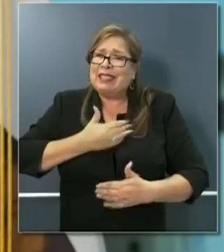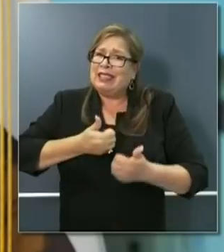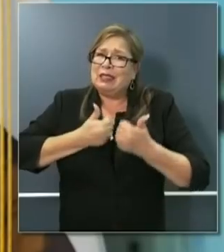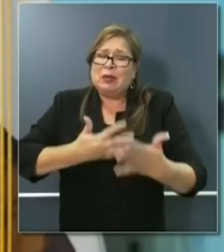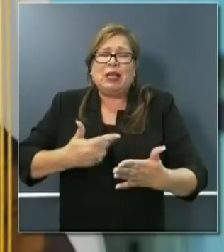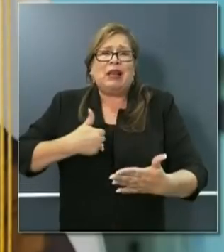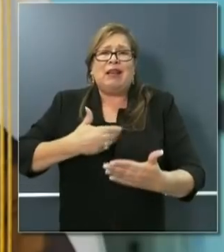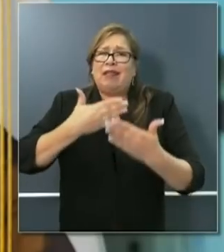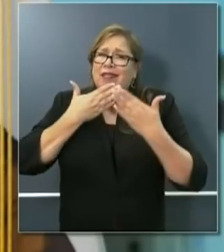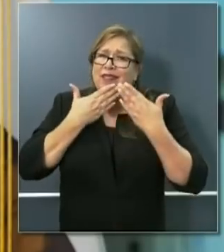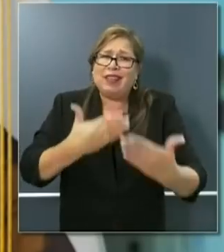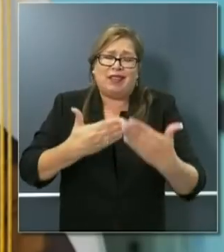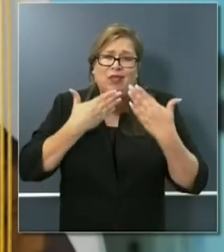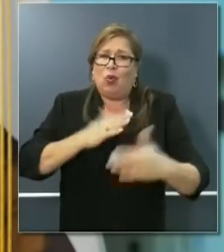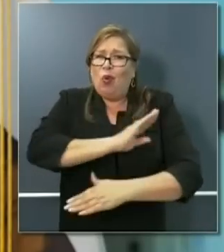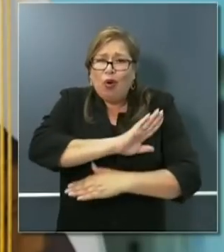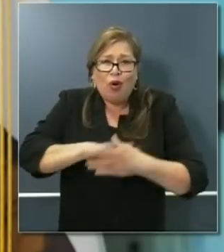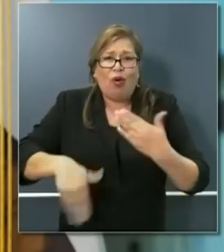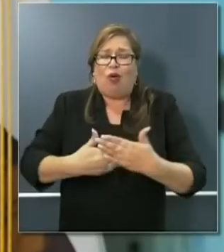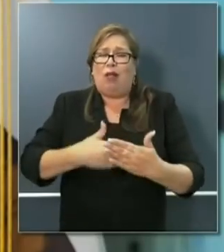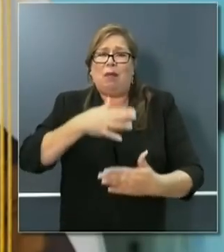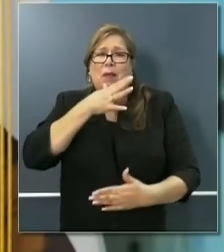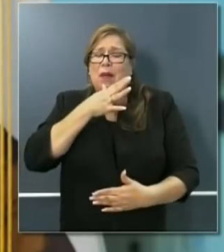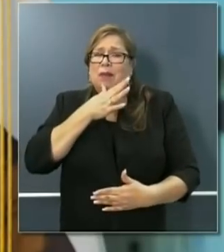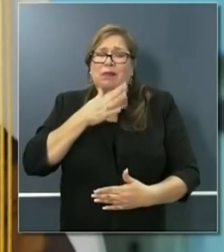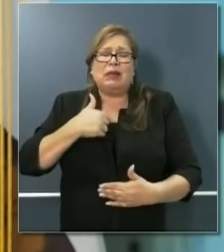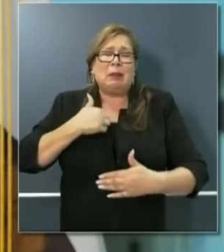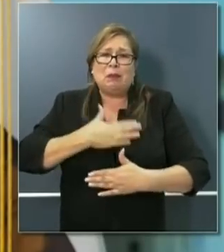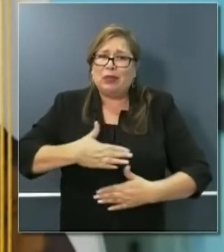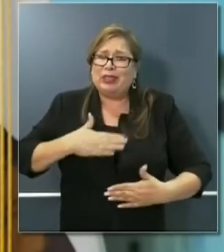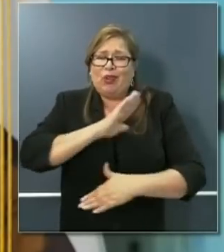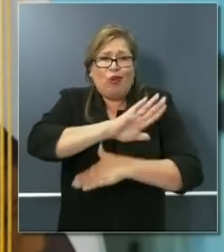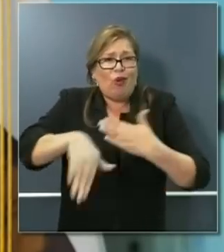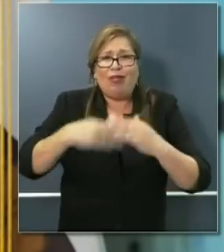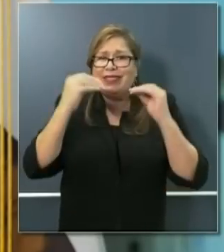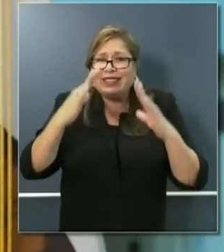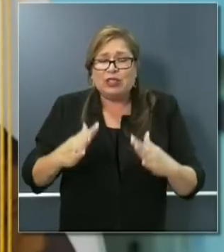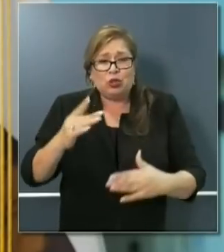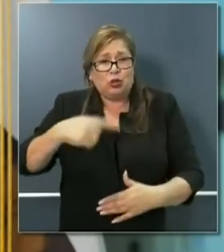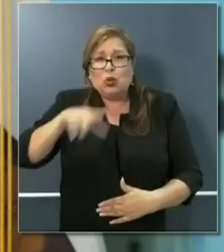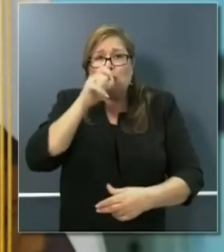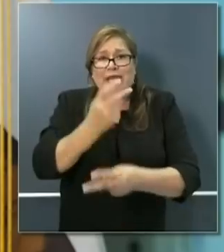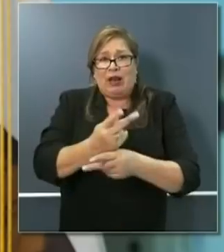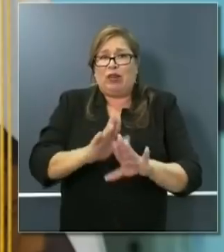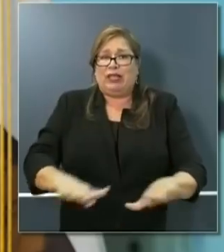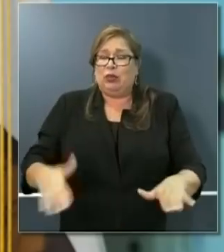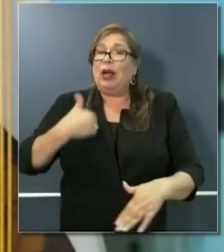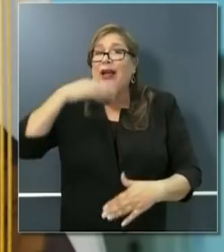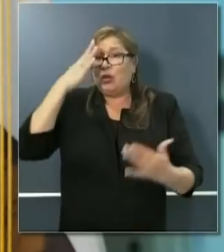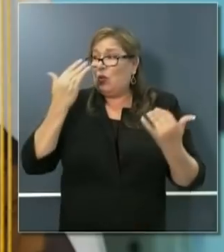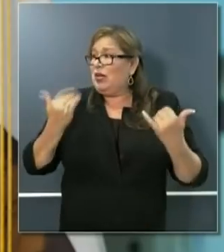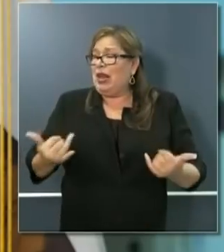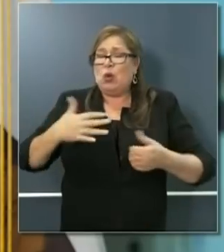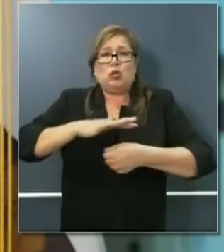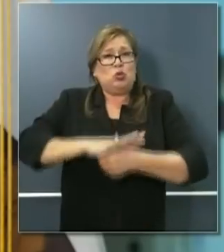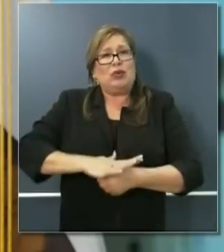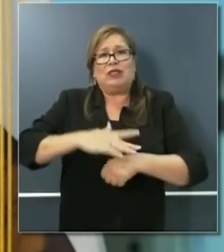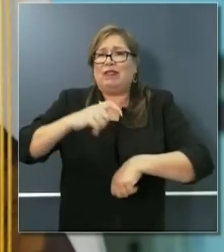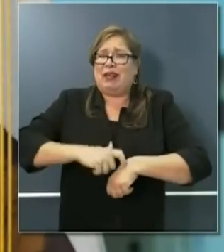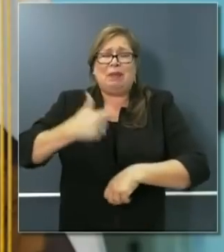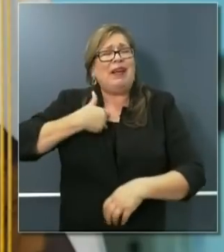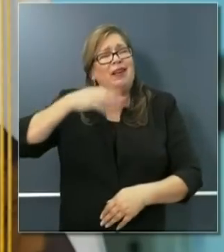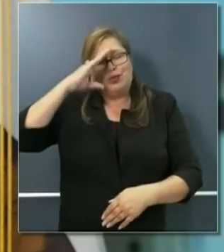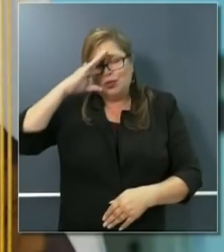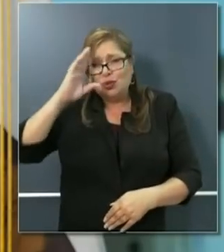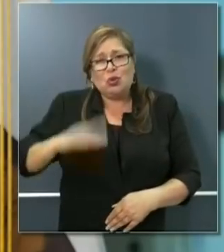appreciation to all of the moms, all of those teachers, all of those caregivers. I know how stressful this is, trust me, I